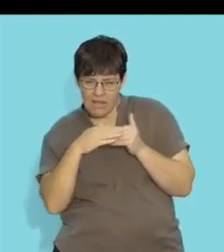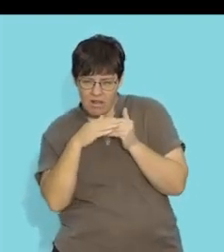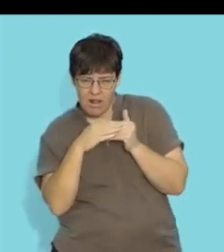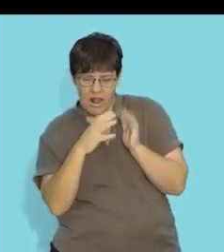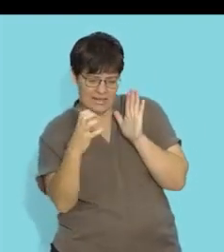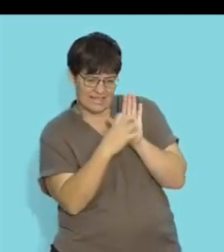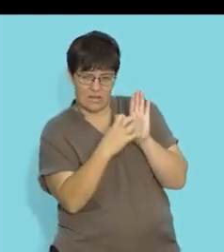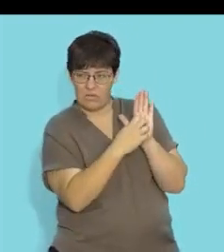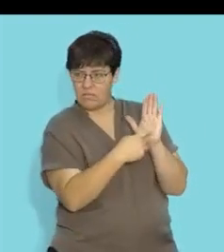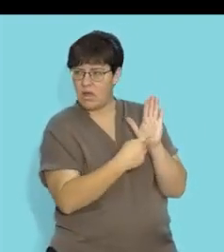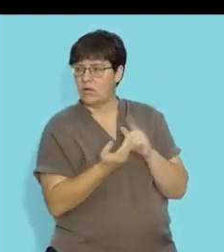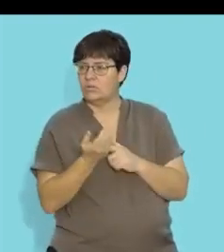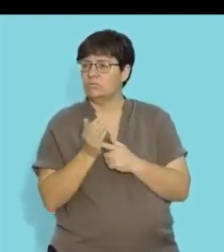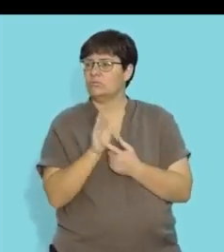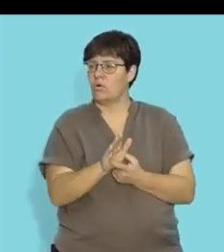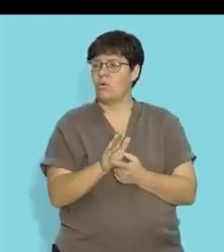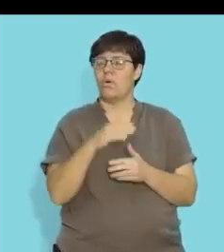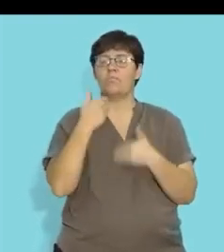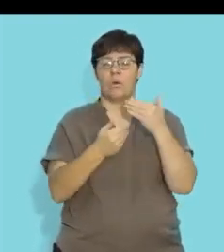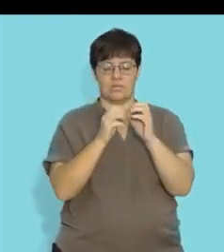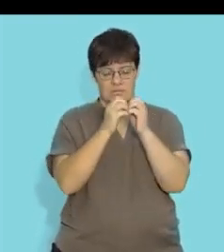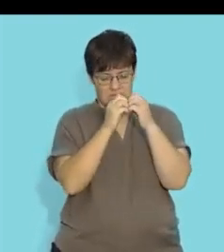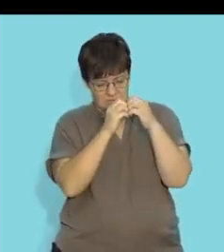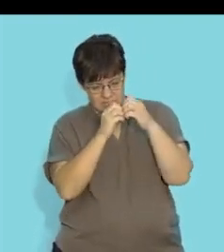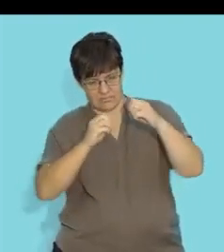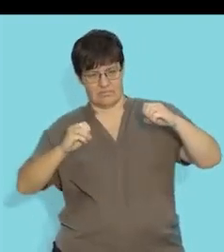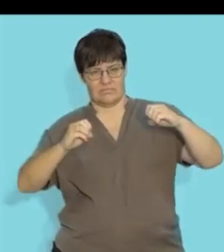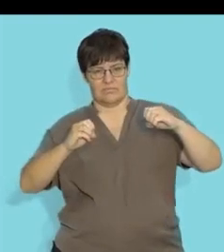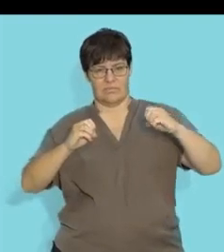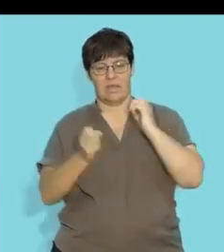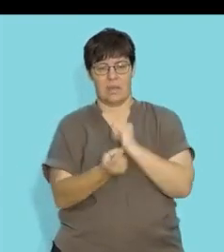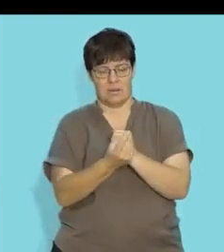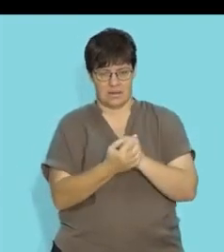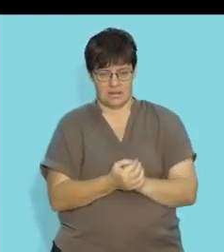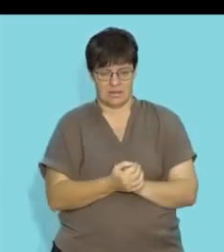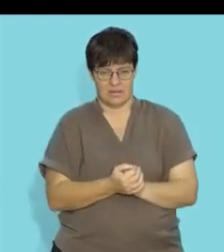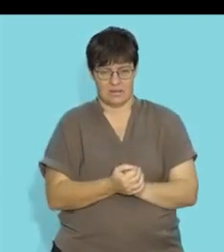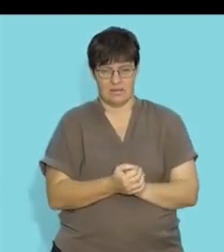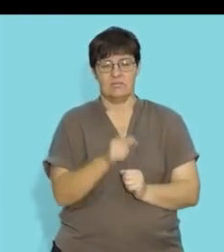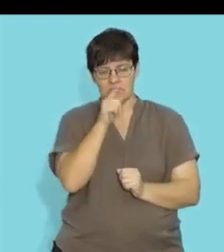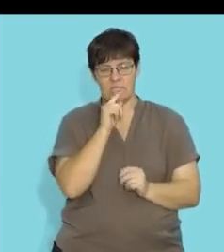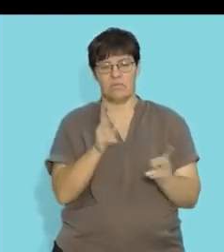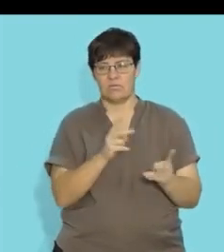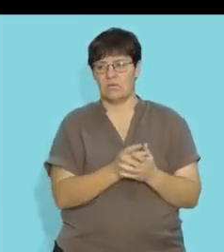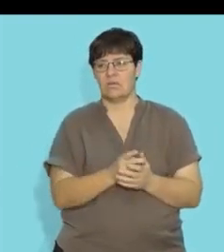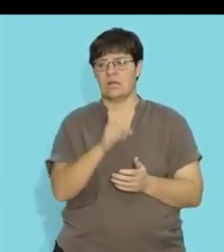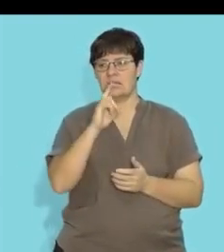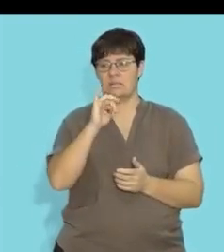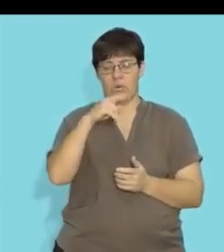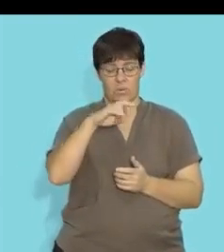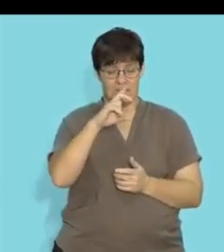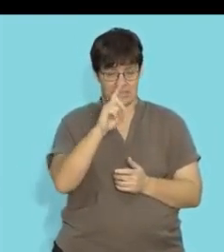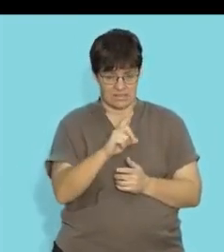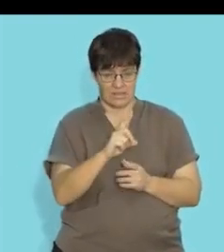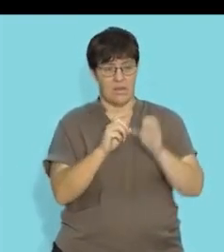diagrams it shows you the processes of meiosis occurring so these cells are generally your diploid cells which